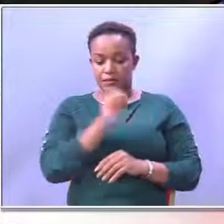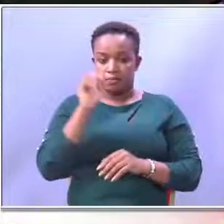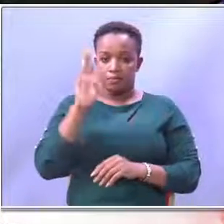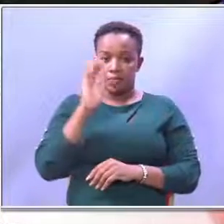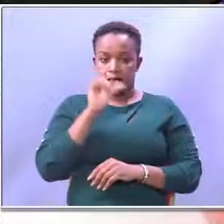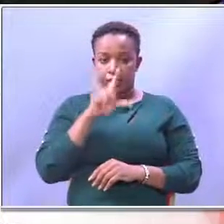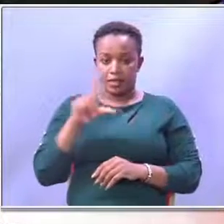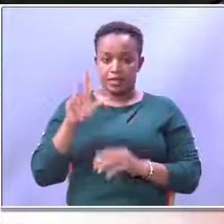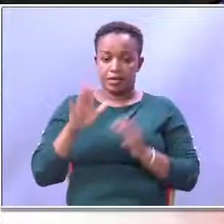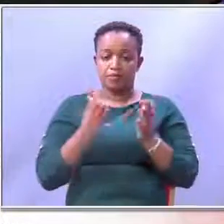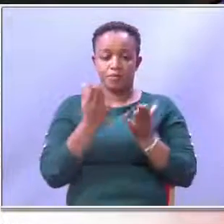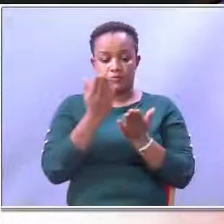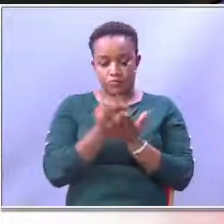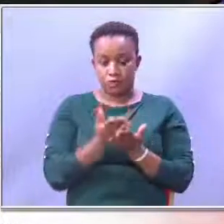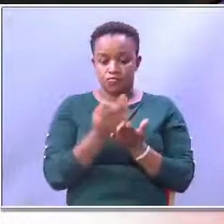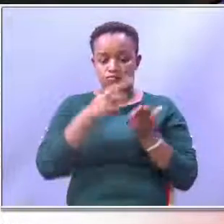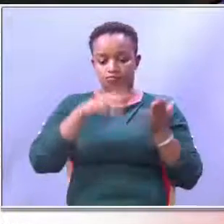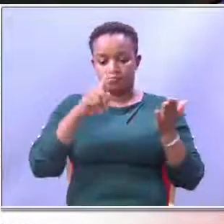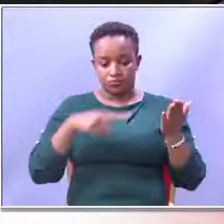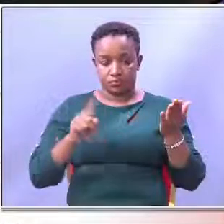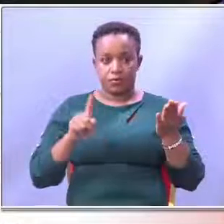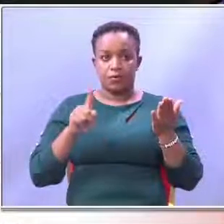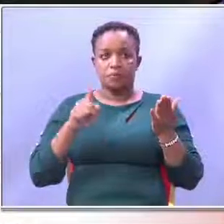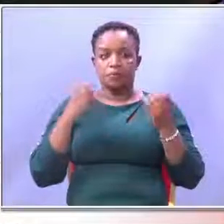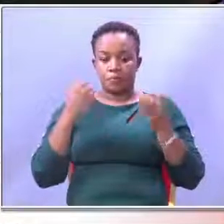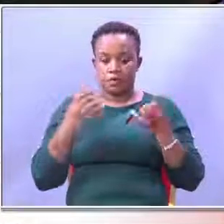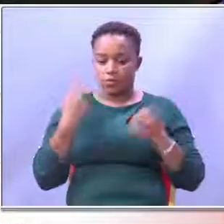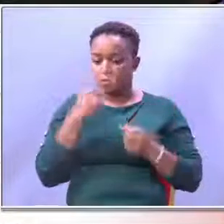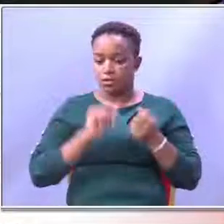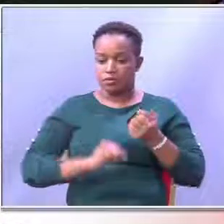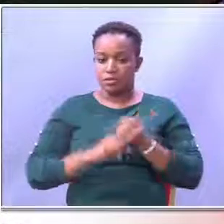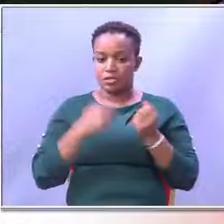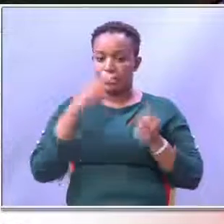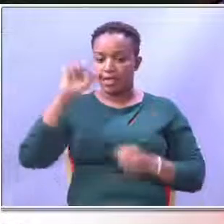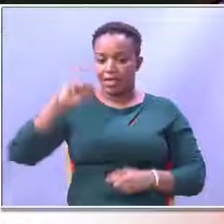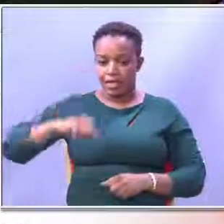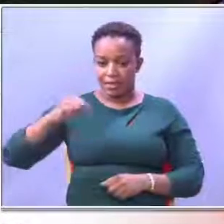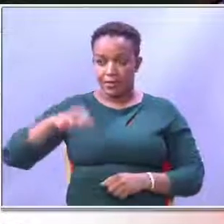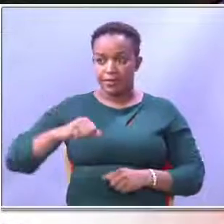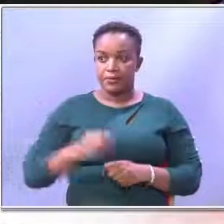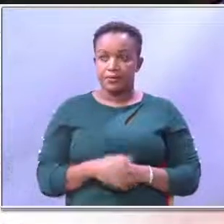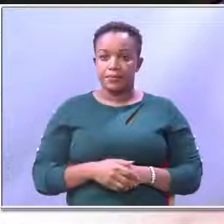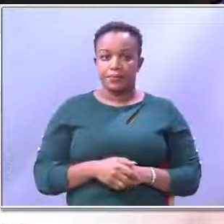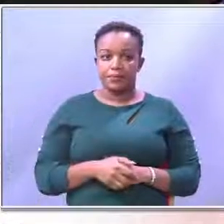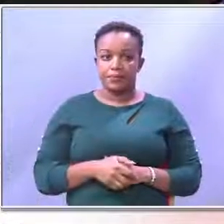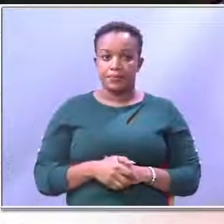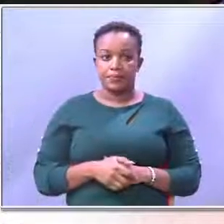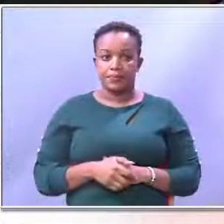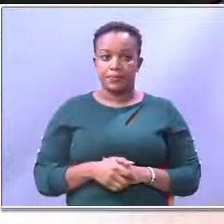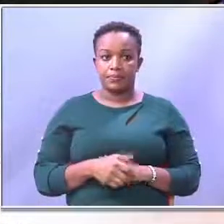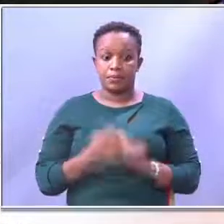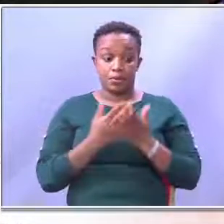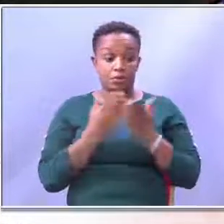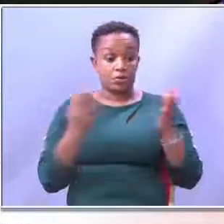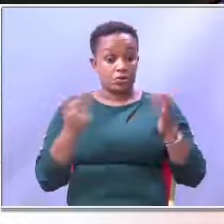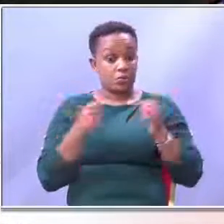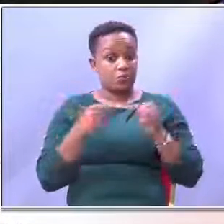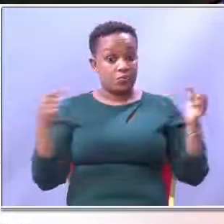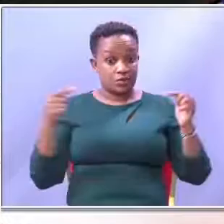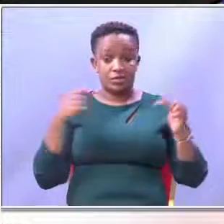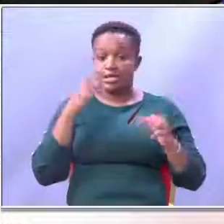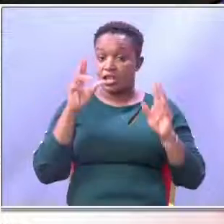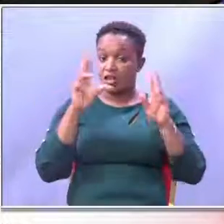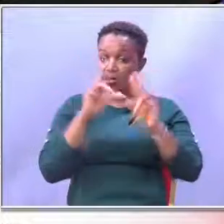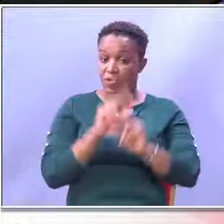approval thereof with amendments. As many of that opinion say aye, as many of the contrary opinion say